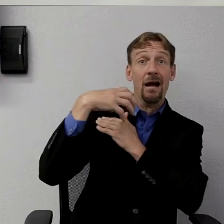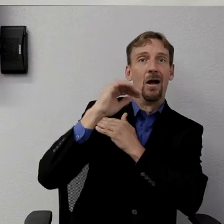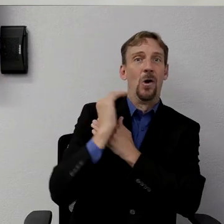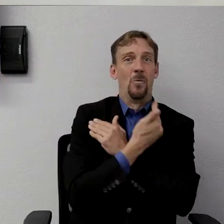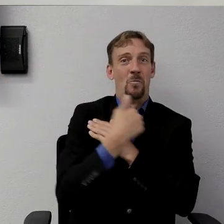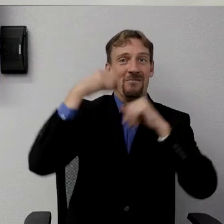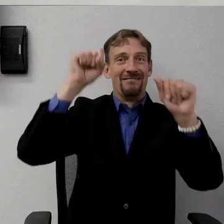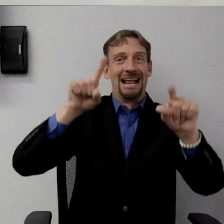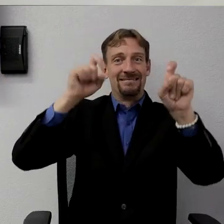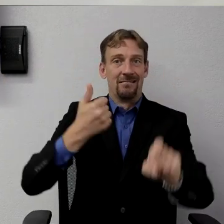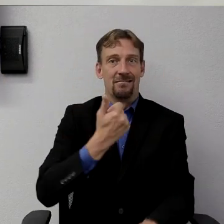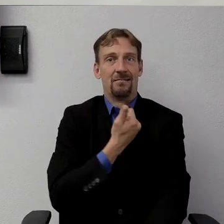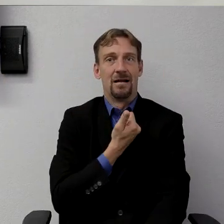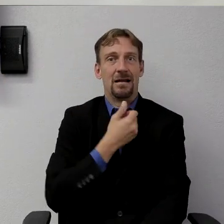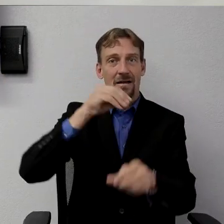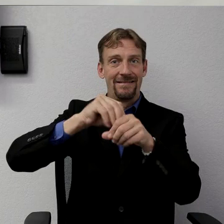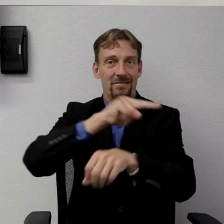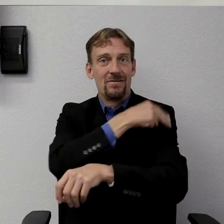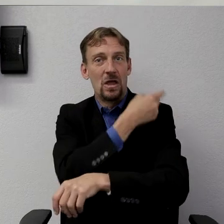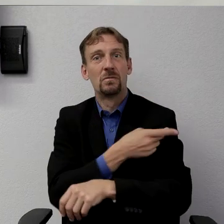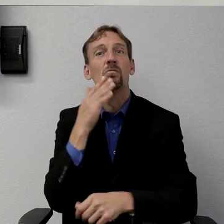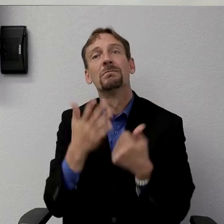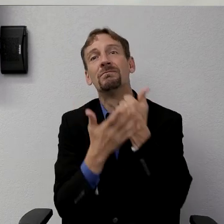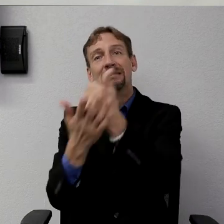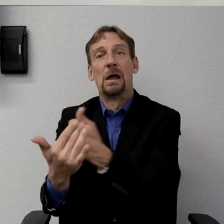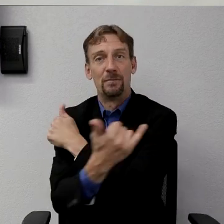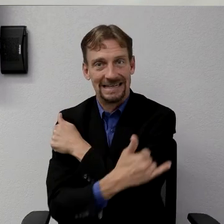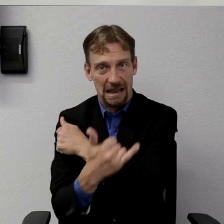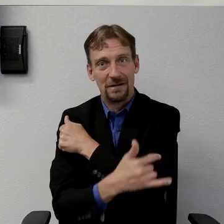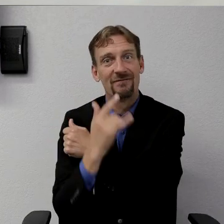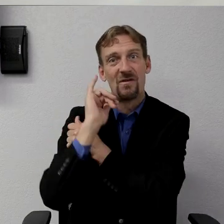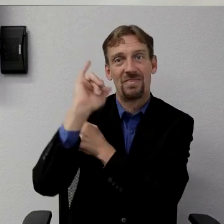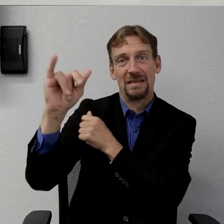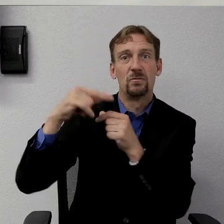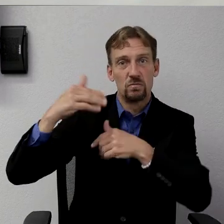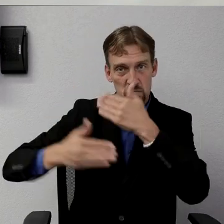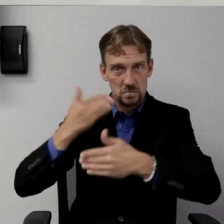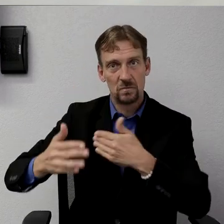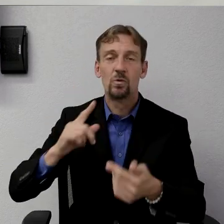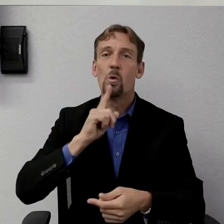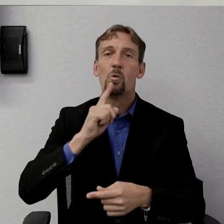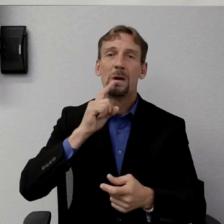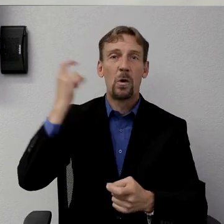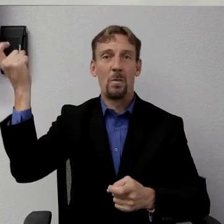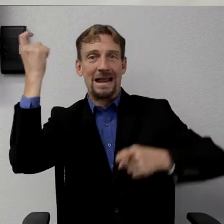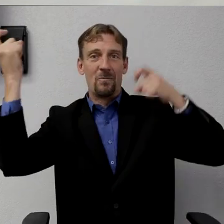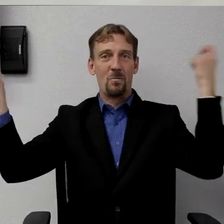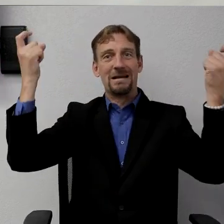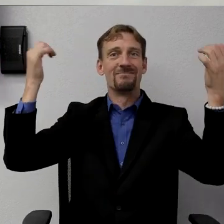county with their throughput as well. So really kind of a win-win for our hospital and for the county as well.